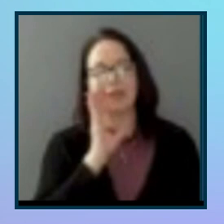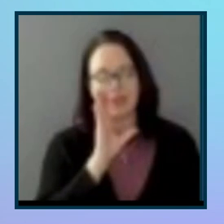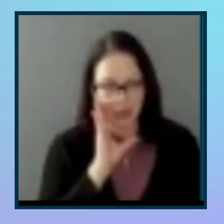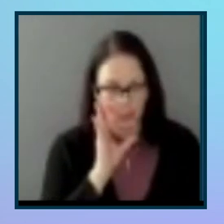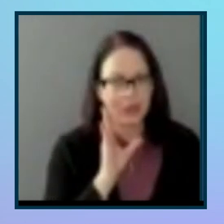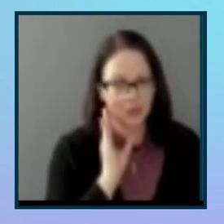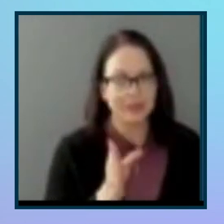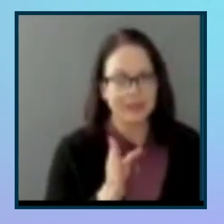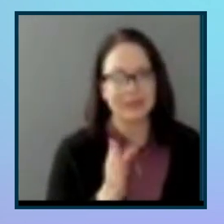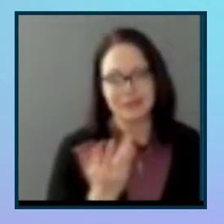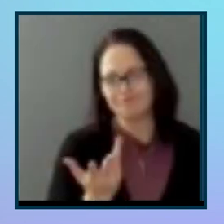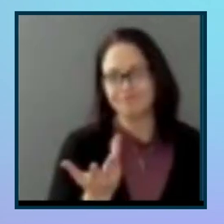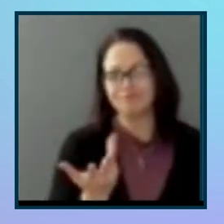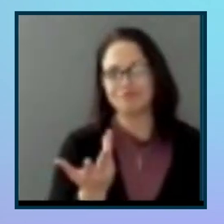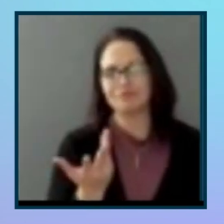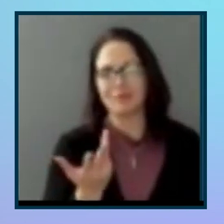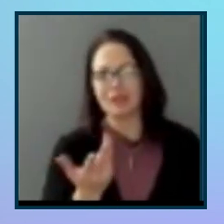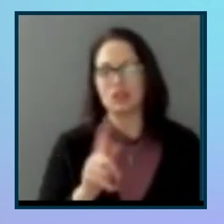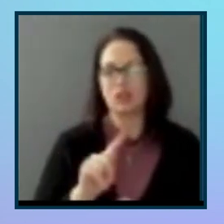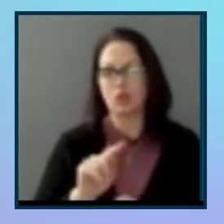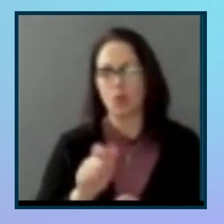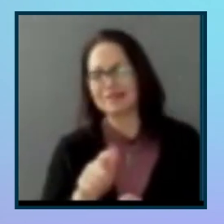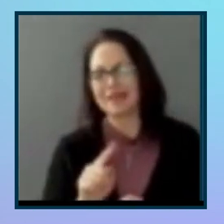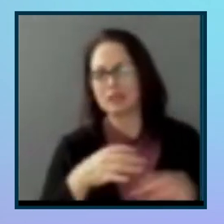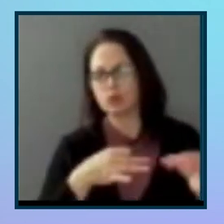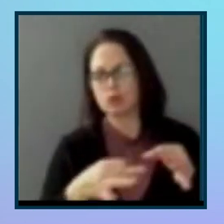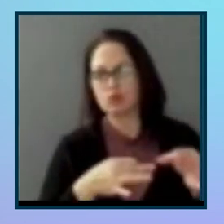be, um, you know, text to describe what the sounds are.